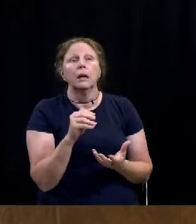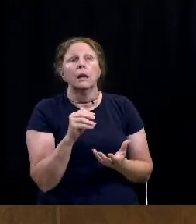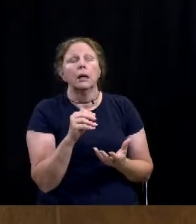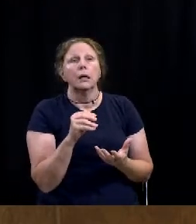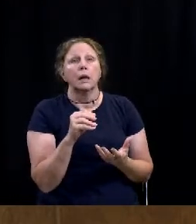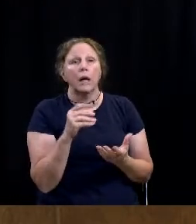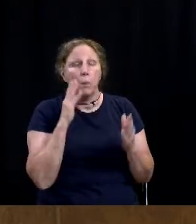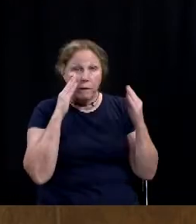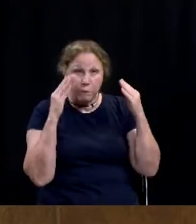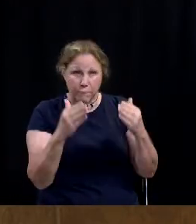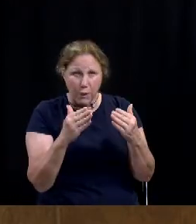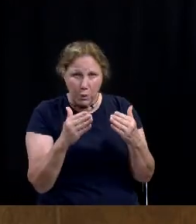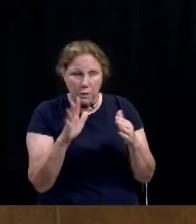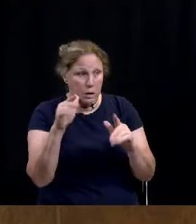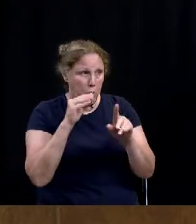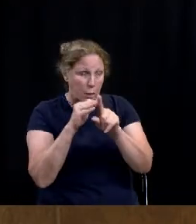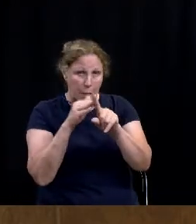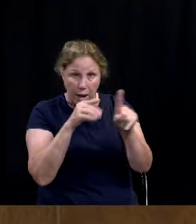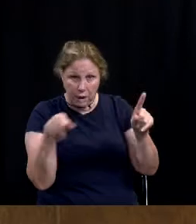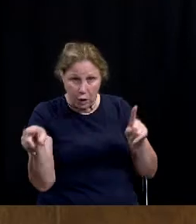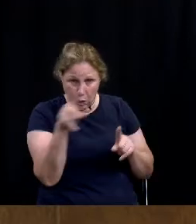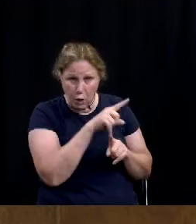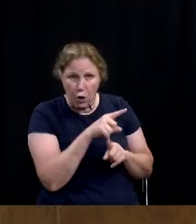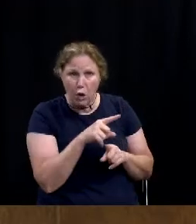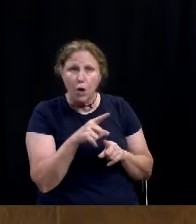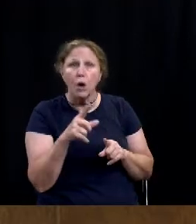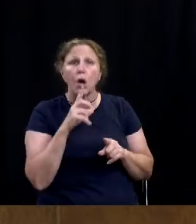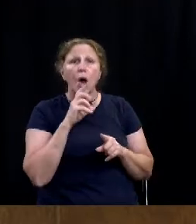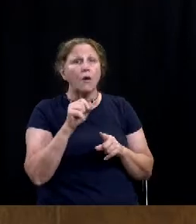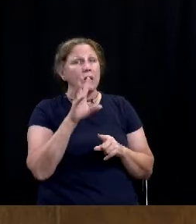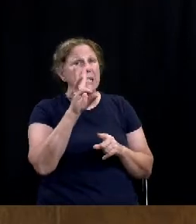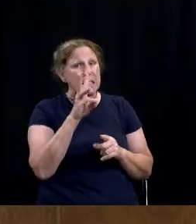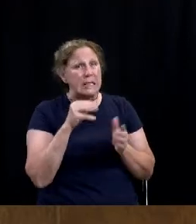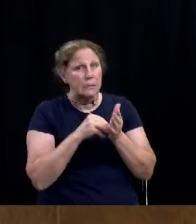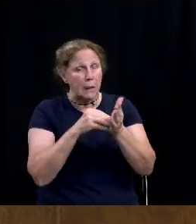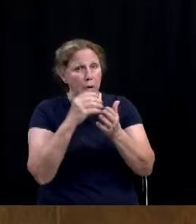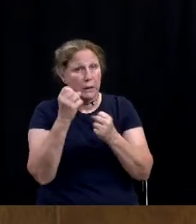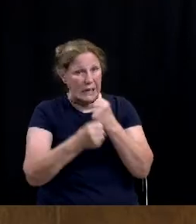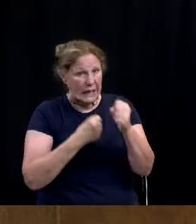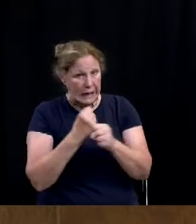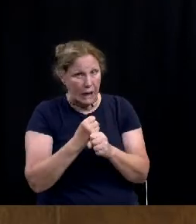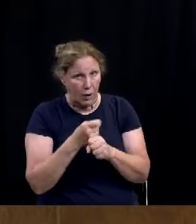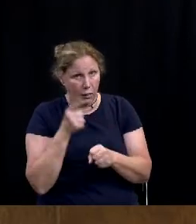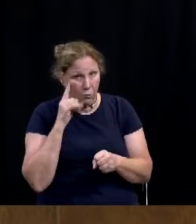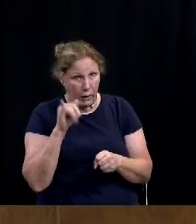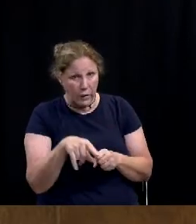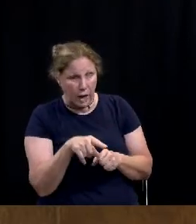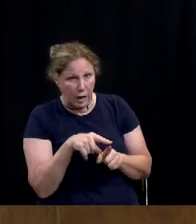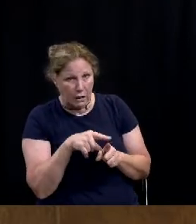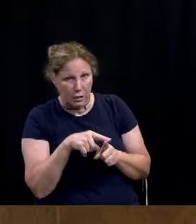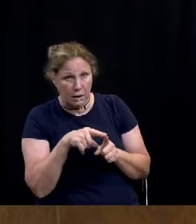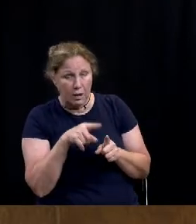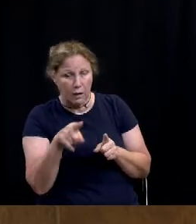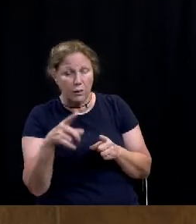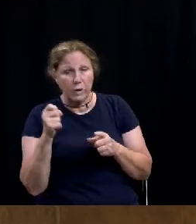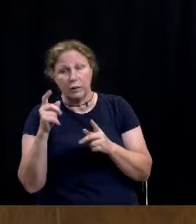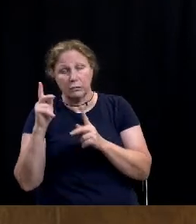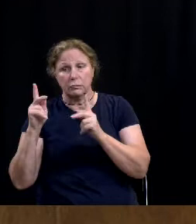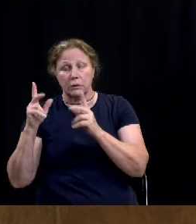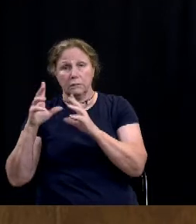targeting, just to remind everybody, we're targeting just a over 6 million a year to support this enterprise through this public utility.